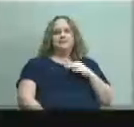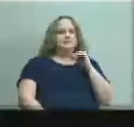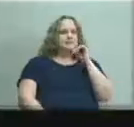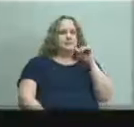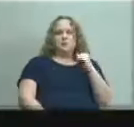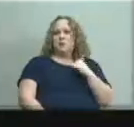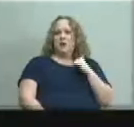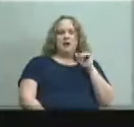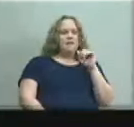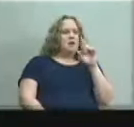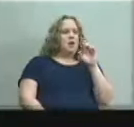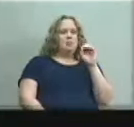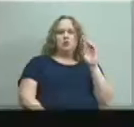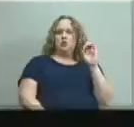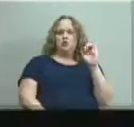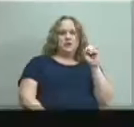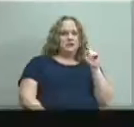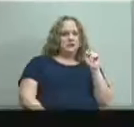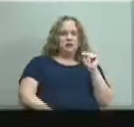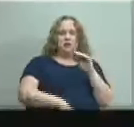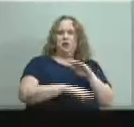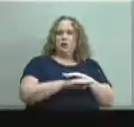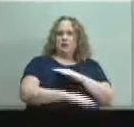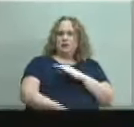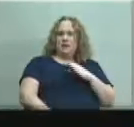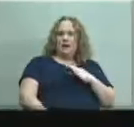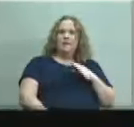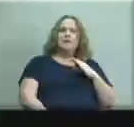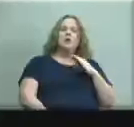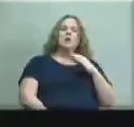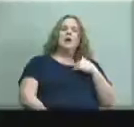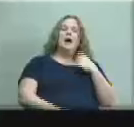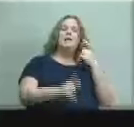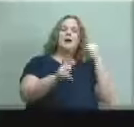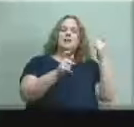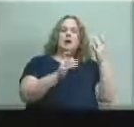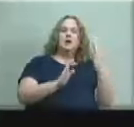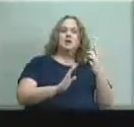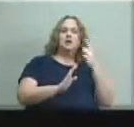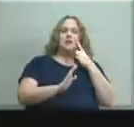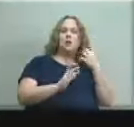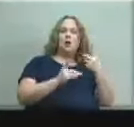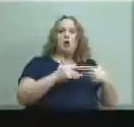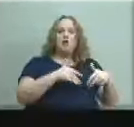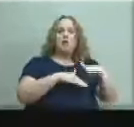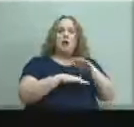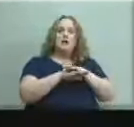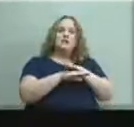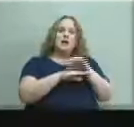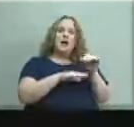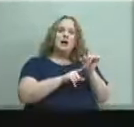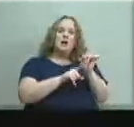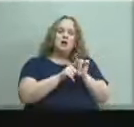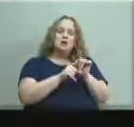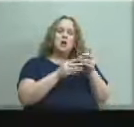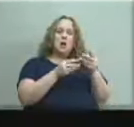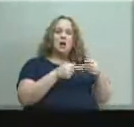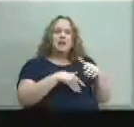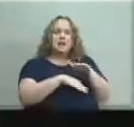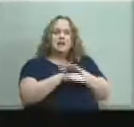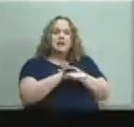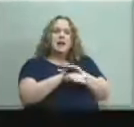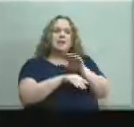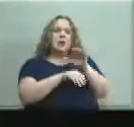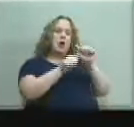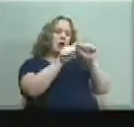arborist we do have a manager of grounds and then we also do have someone who does landscape uh architecture